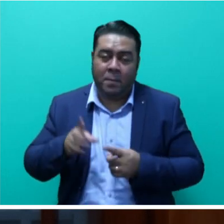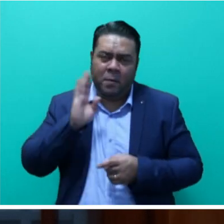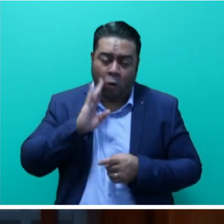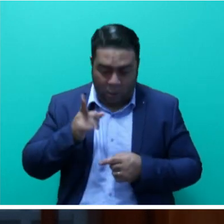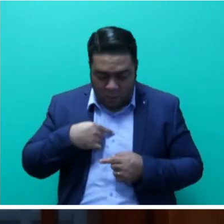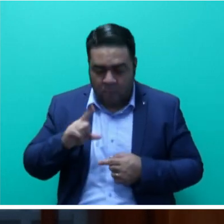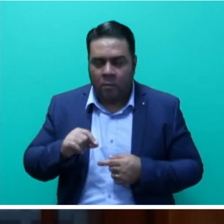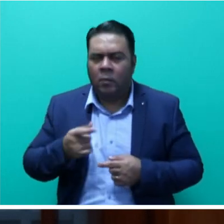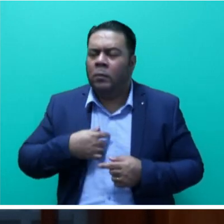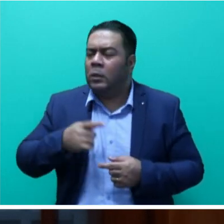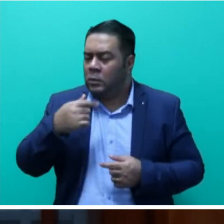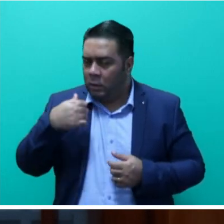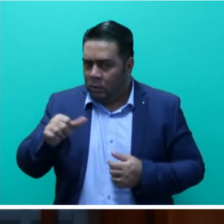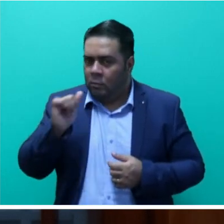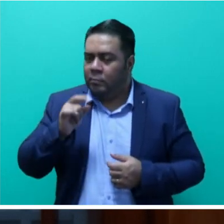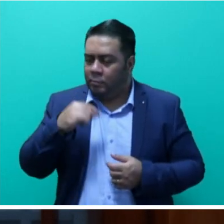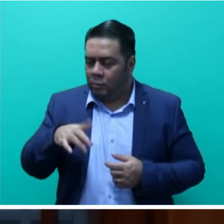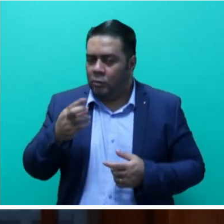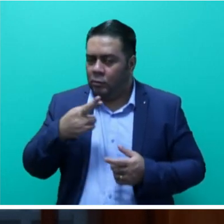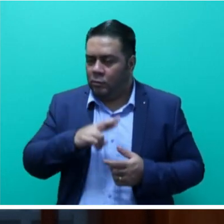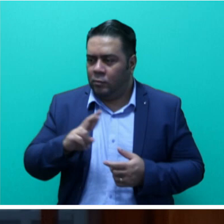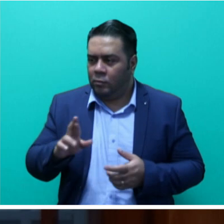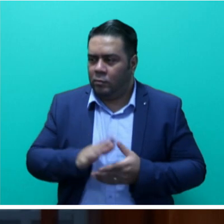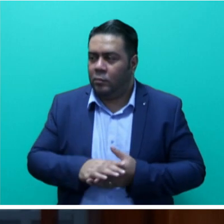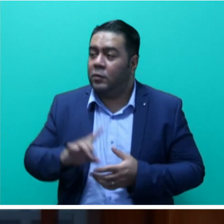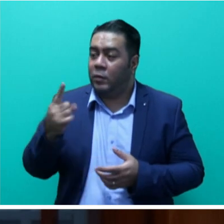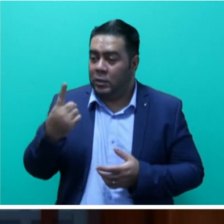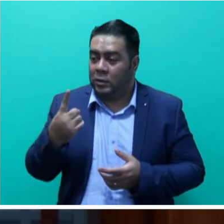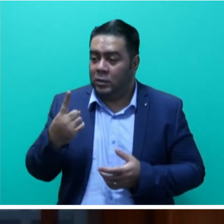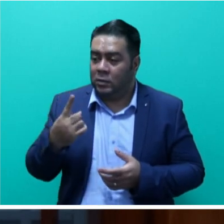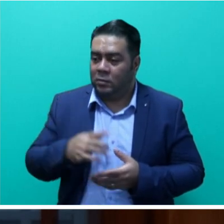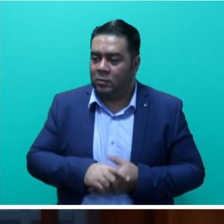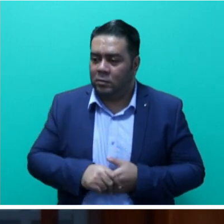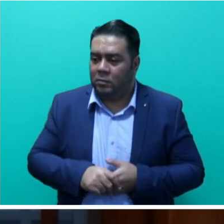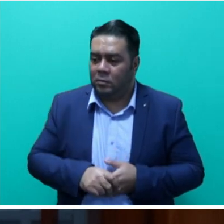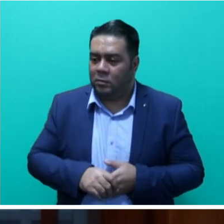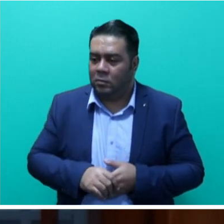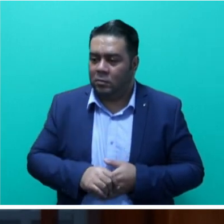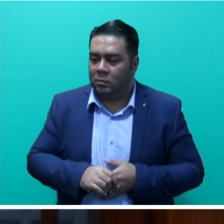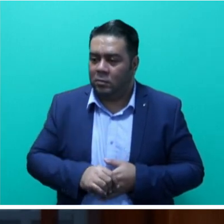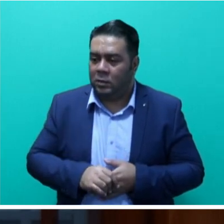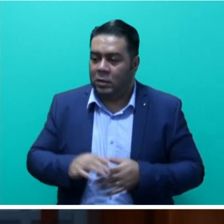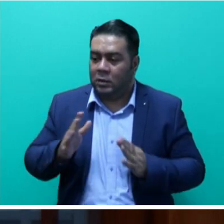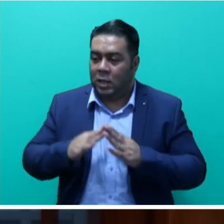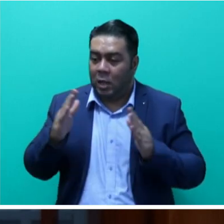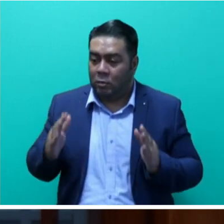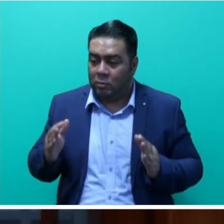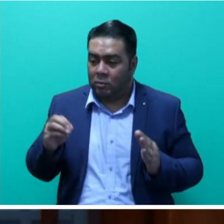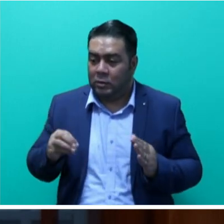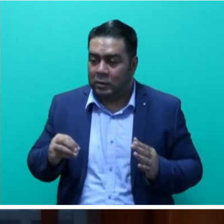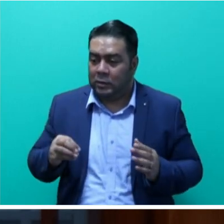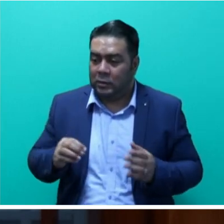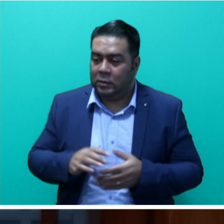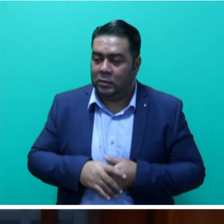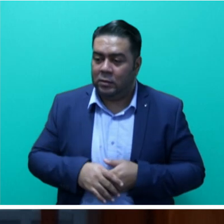offer some remarks. Firstly, sir, the House is a bit poorer